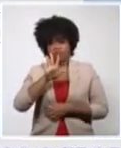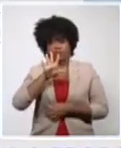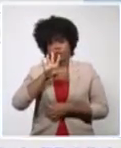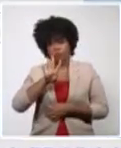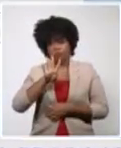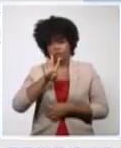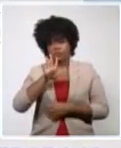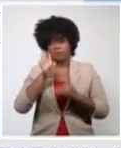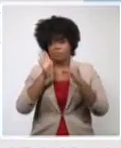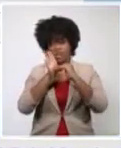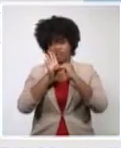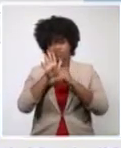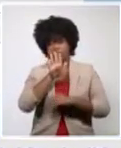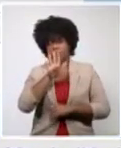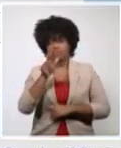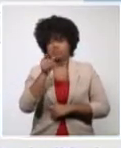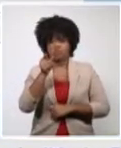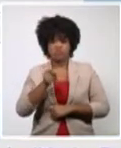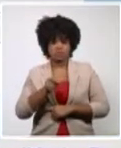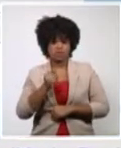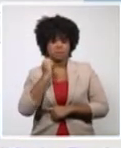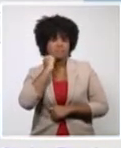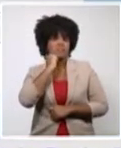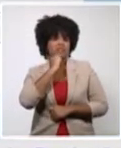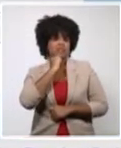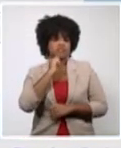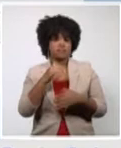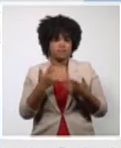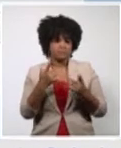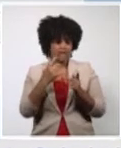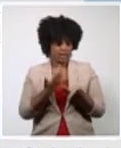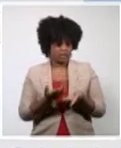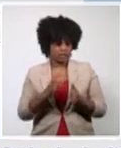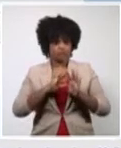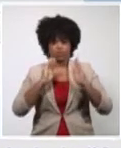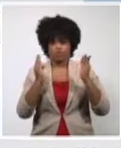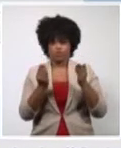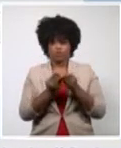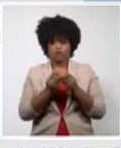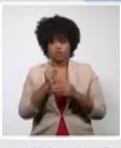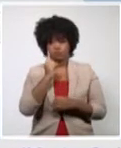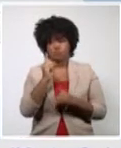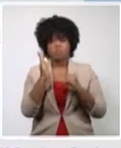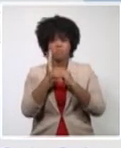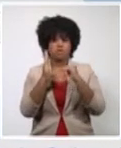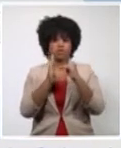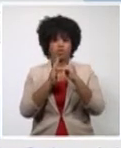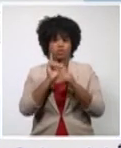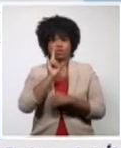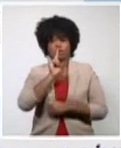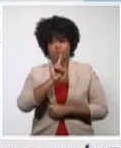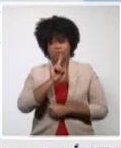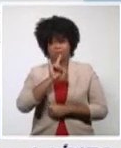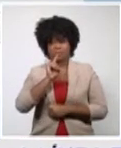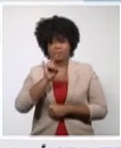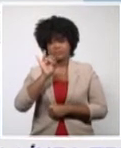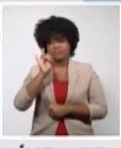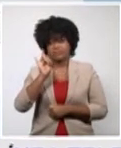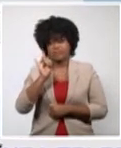yesterday, 54,55 more cases for a total of 1